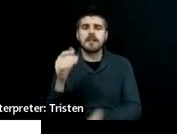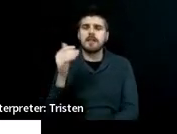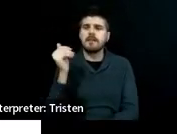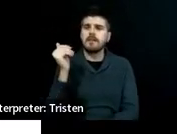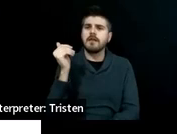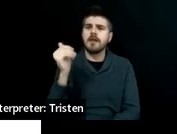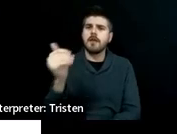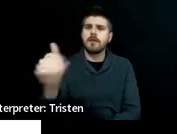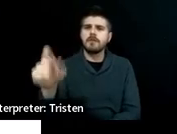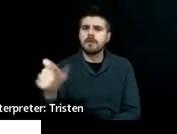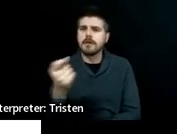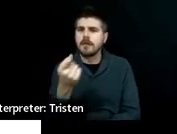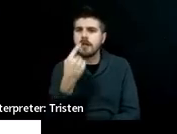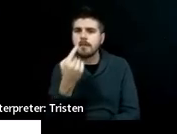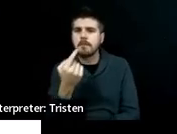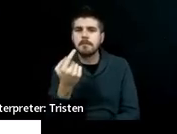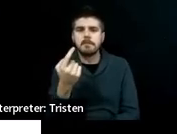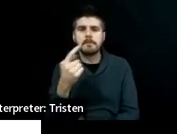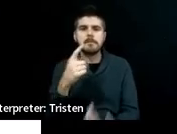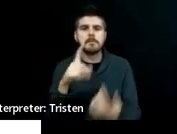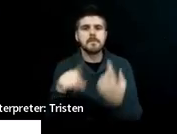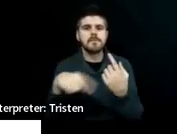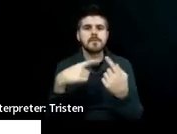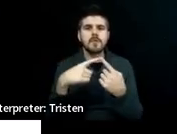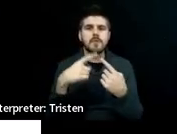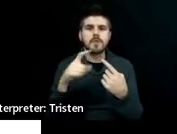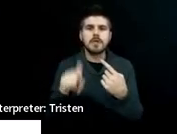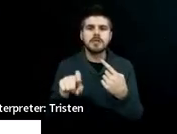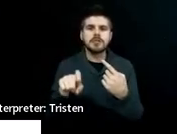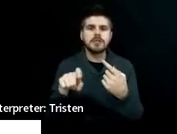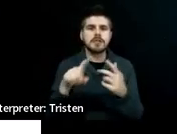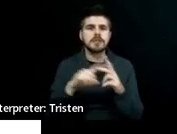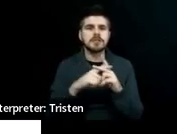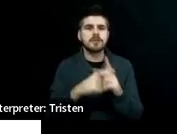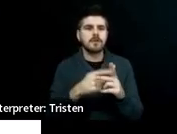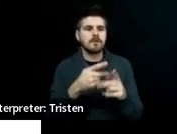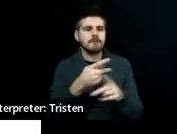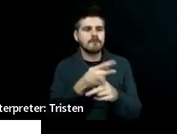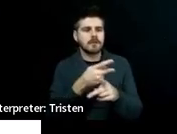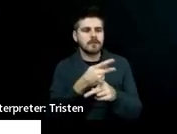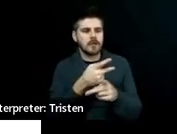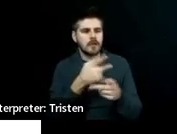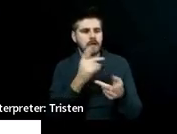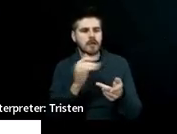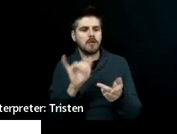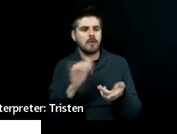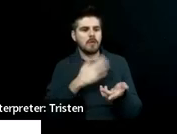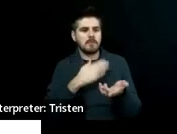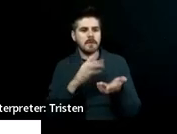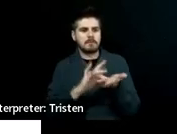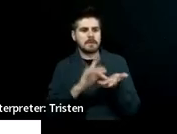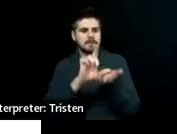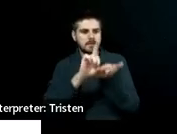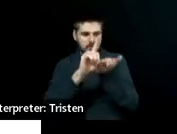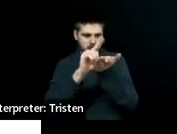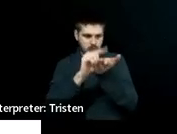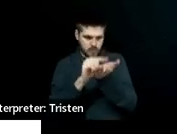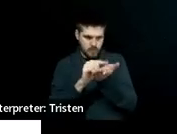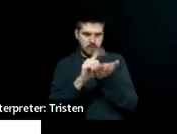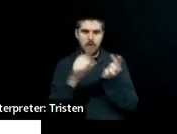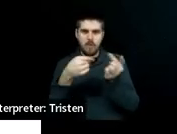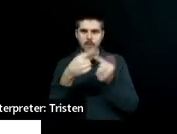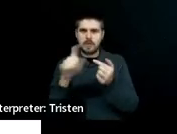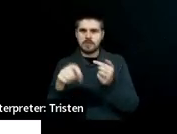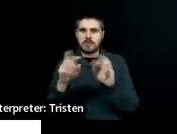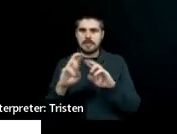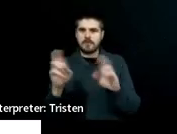take it? When should they start figuring out when to refill the prescription? Where do they go? How to fill in a